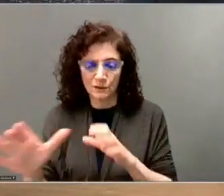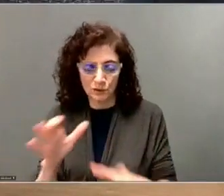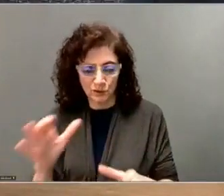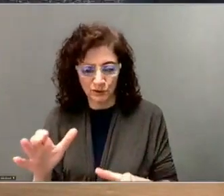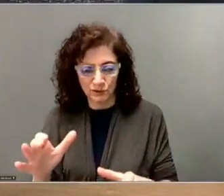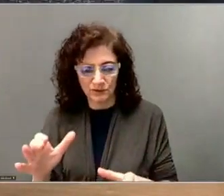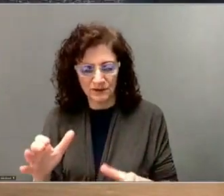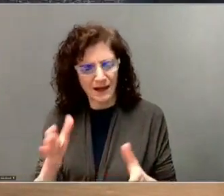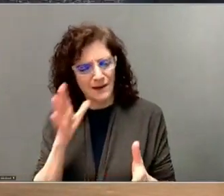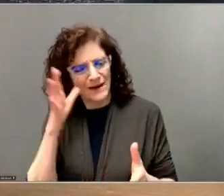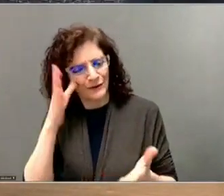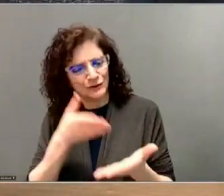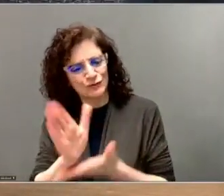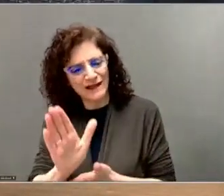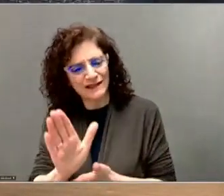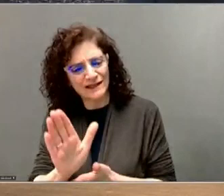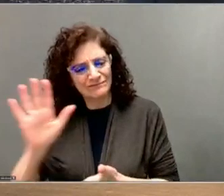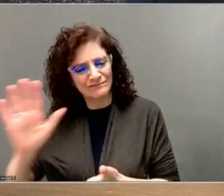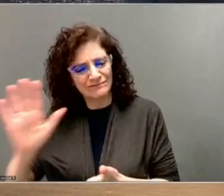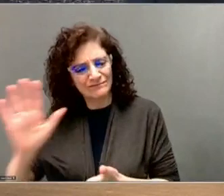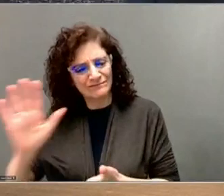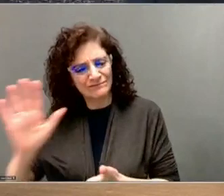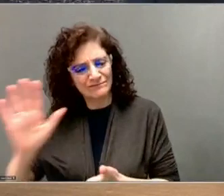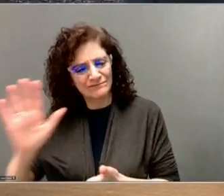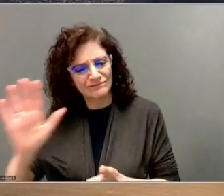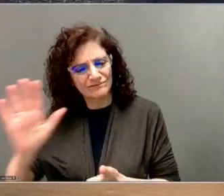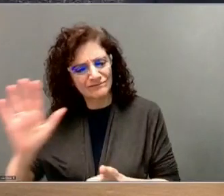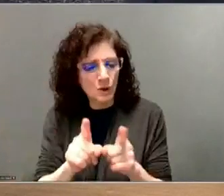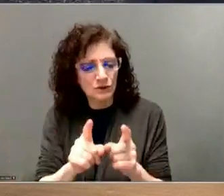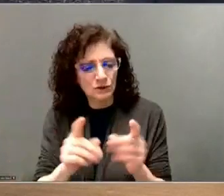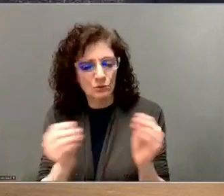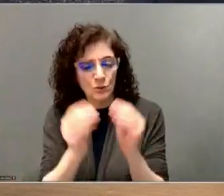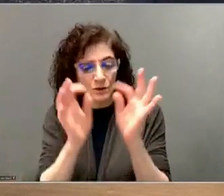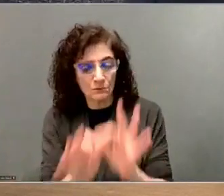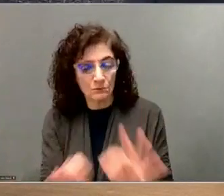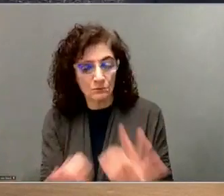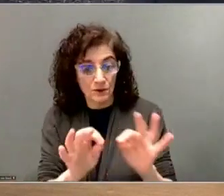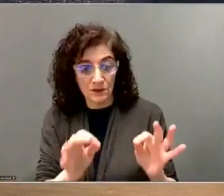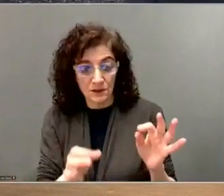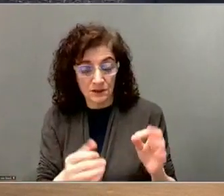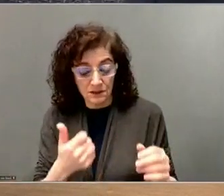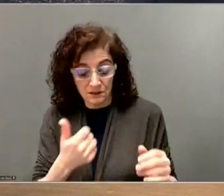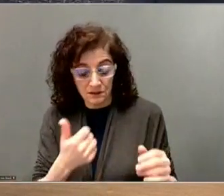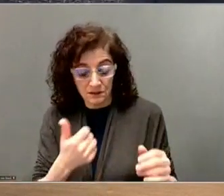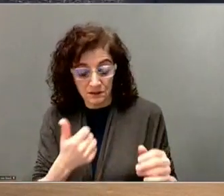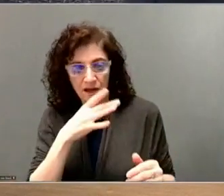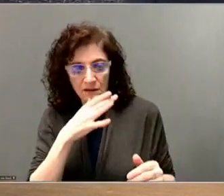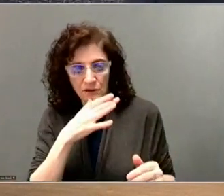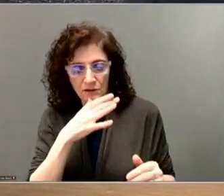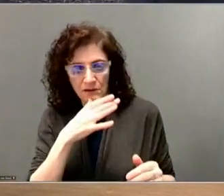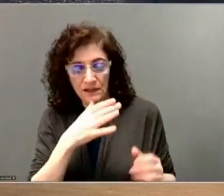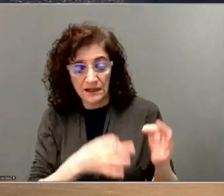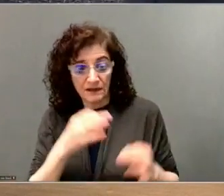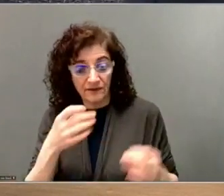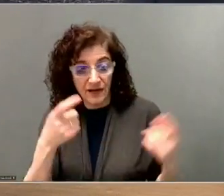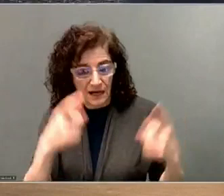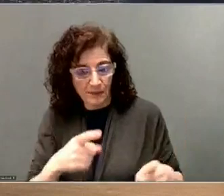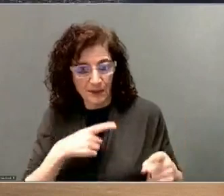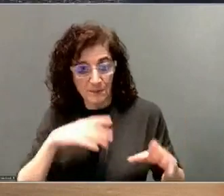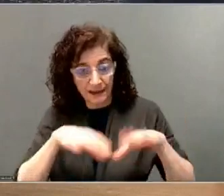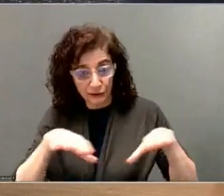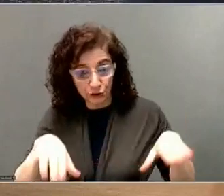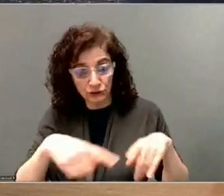But most importantly, as a mother, I would want to know every single detail that I could if my children were ever